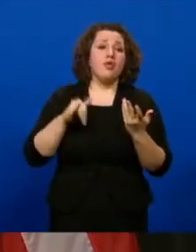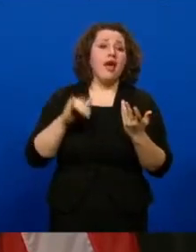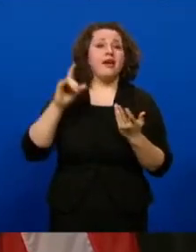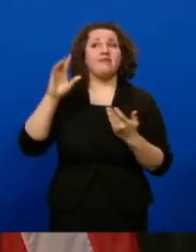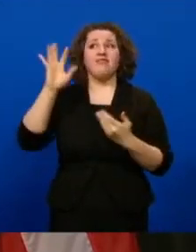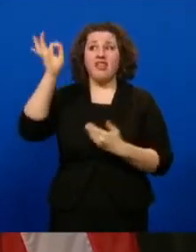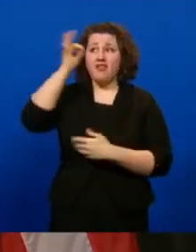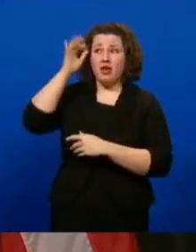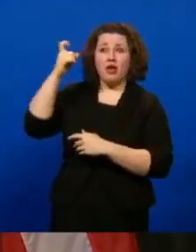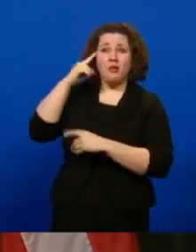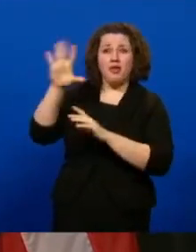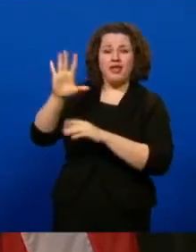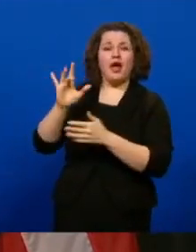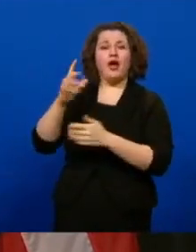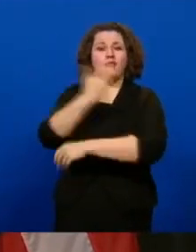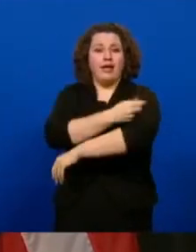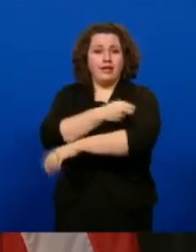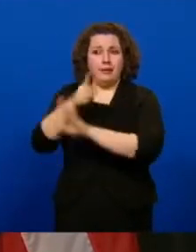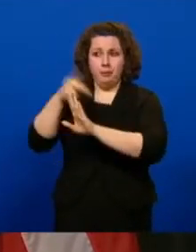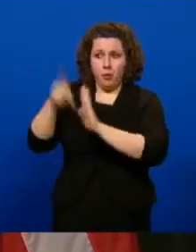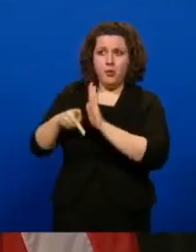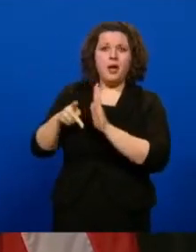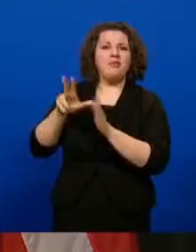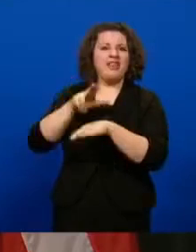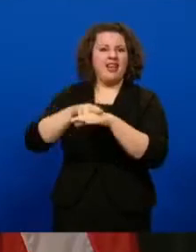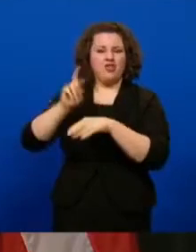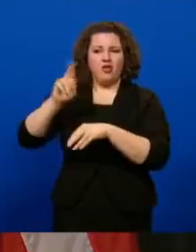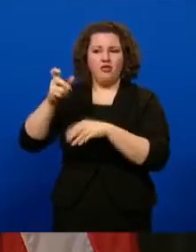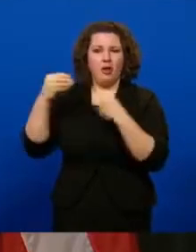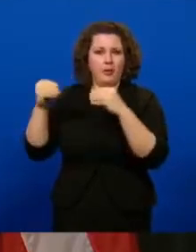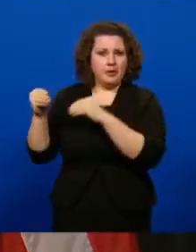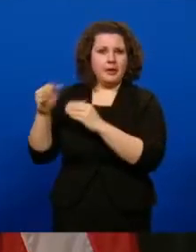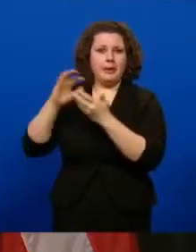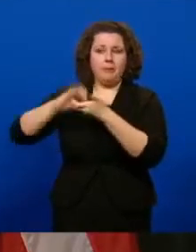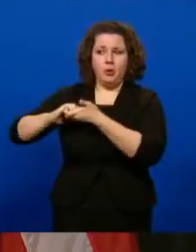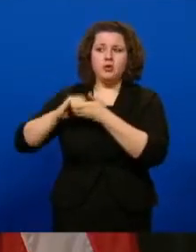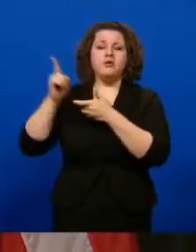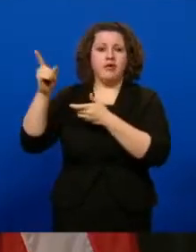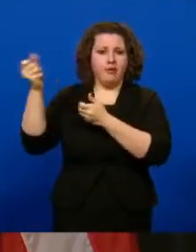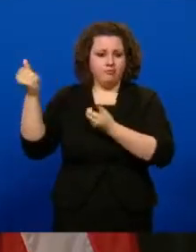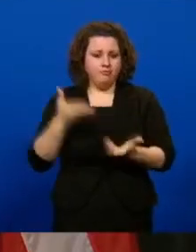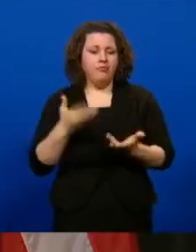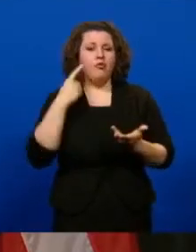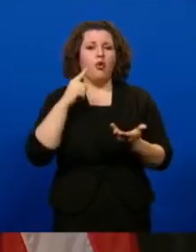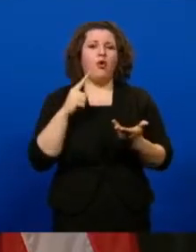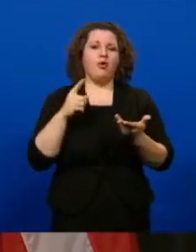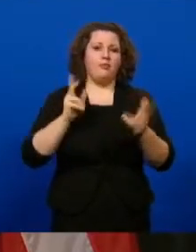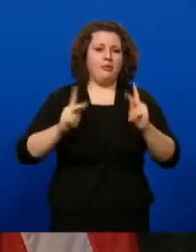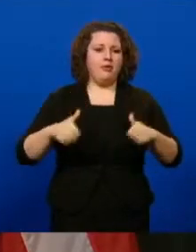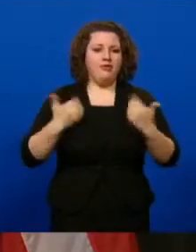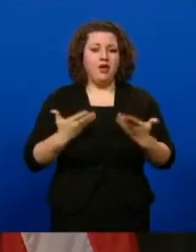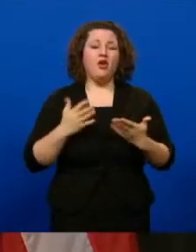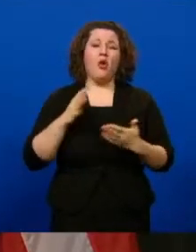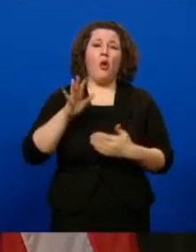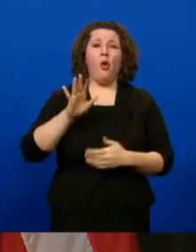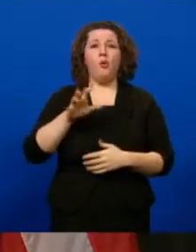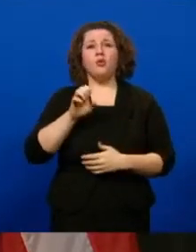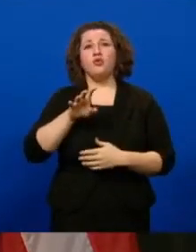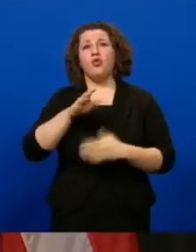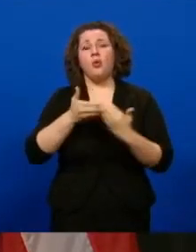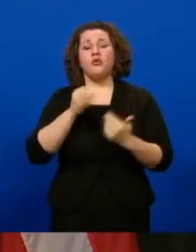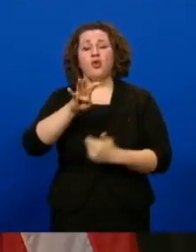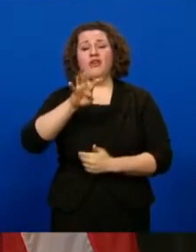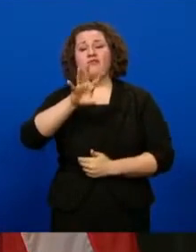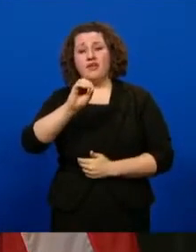the federal government and our national pharmacy partners for residents and staff of the state's nearly 450 long-term